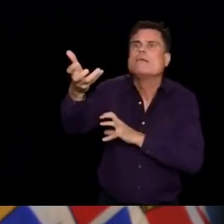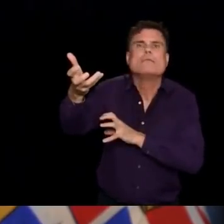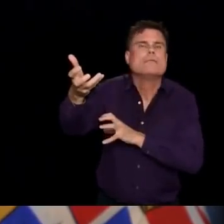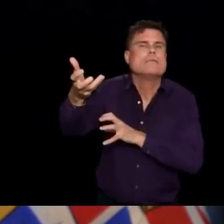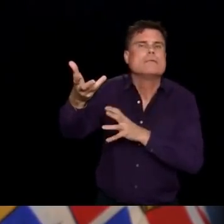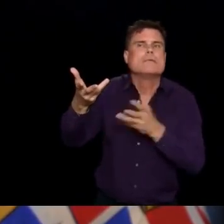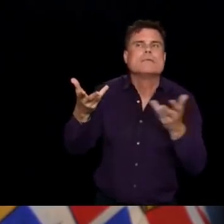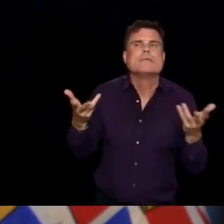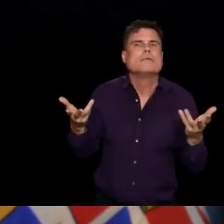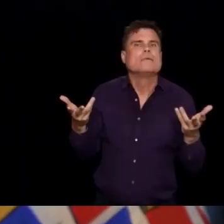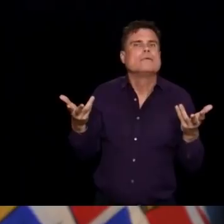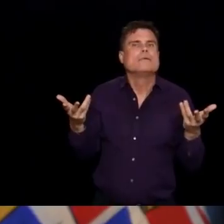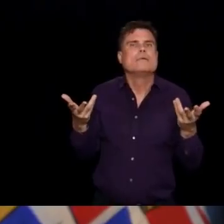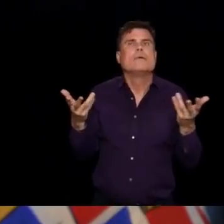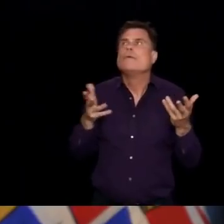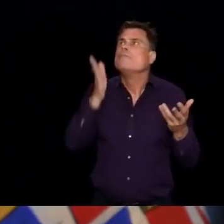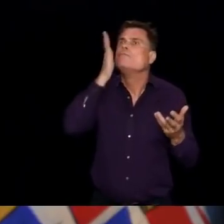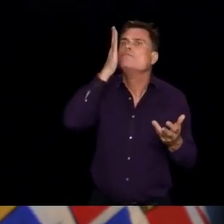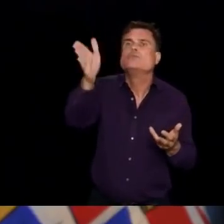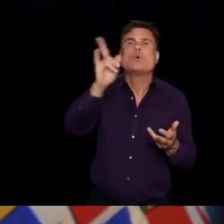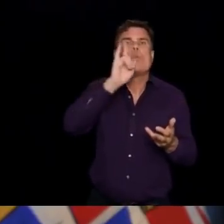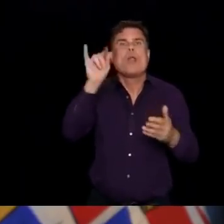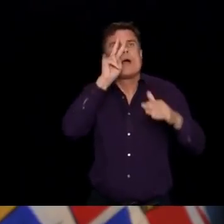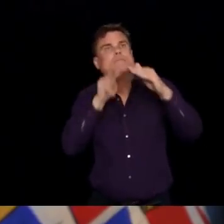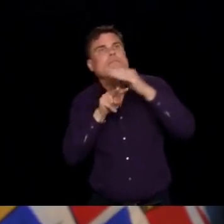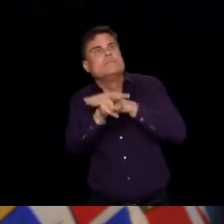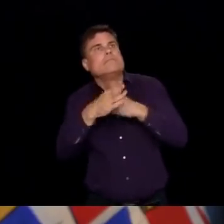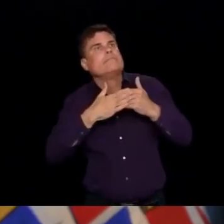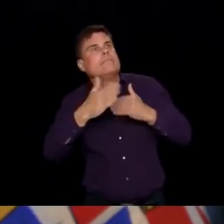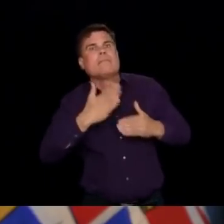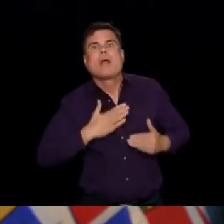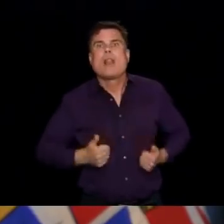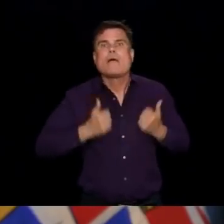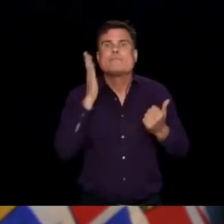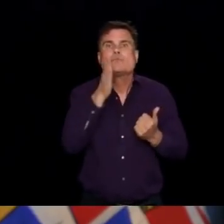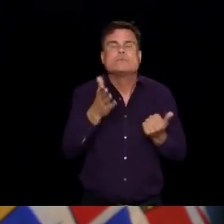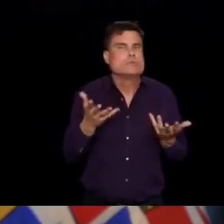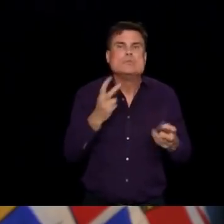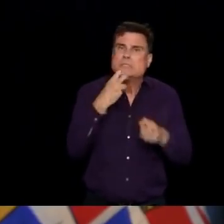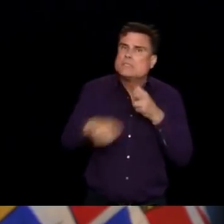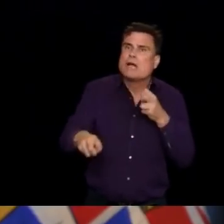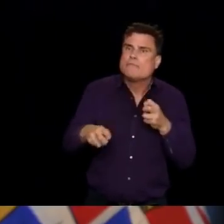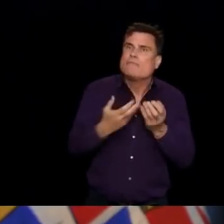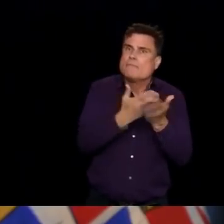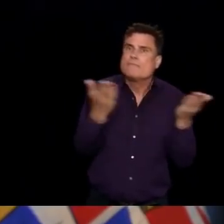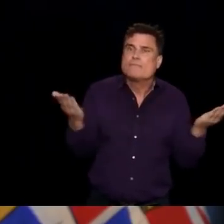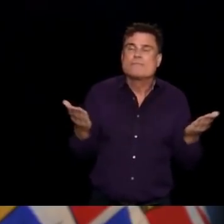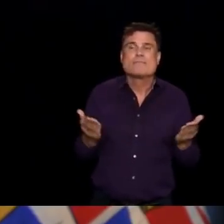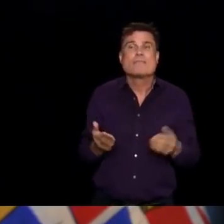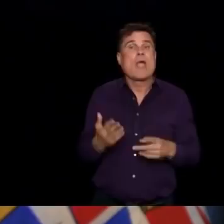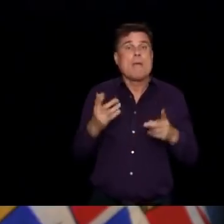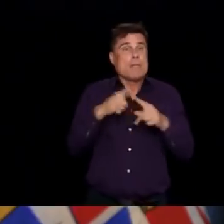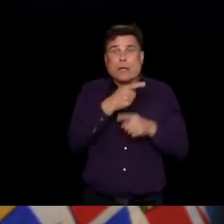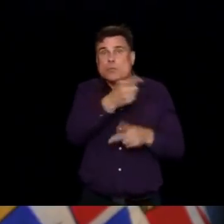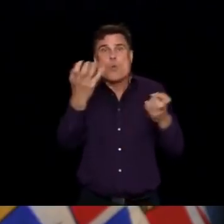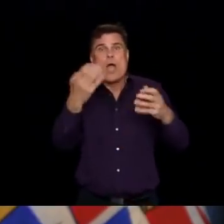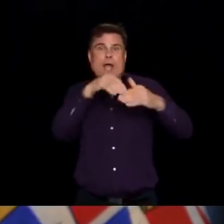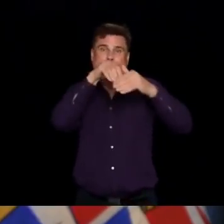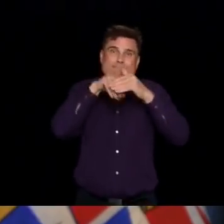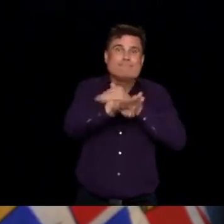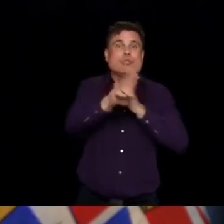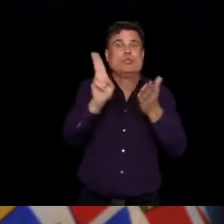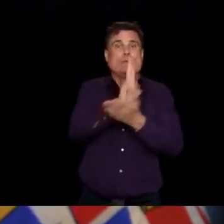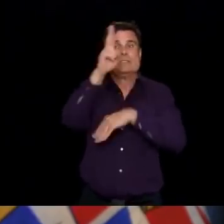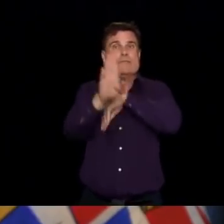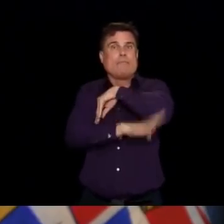through. If you're starting university and suddenly everything's gone online, you're not sure what your job prospects are, these are very